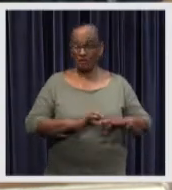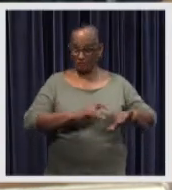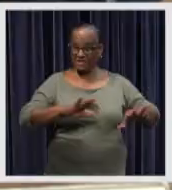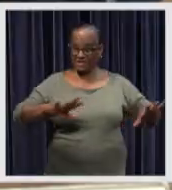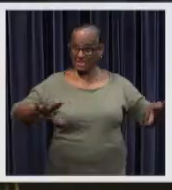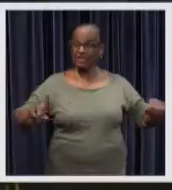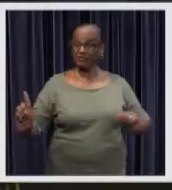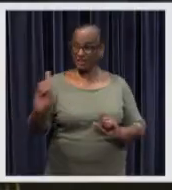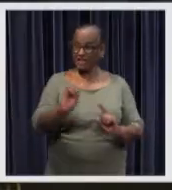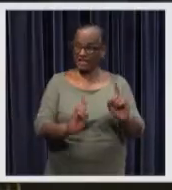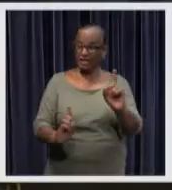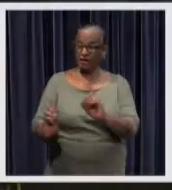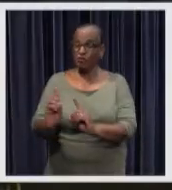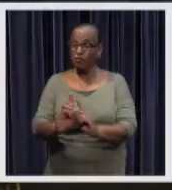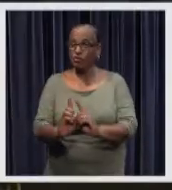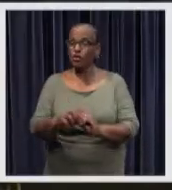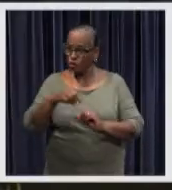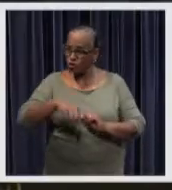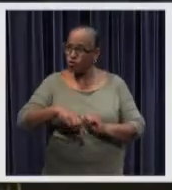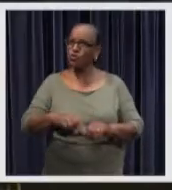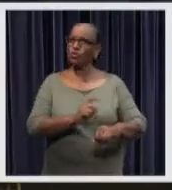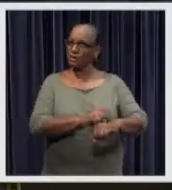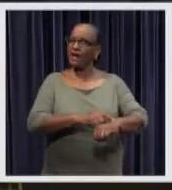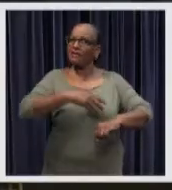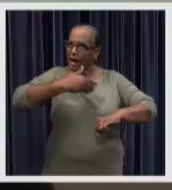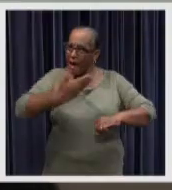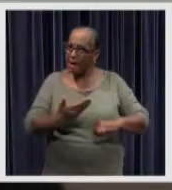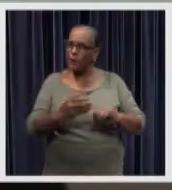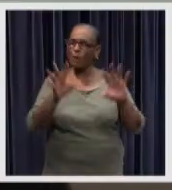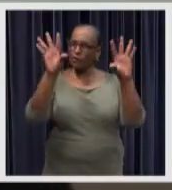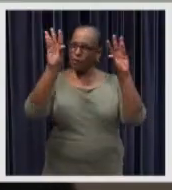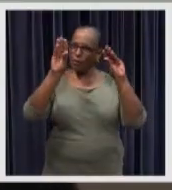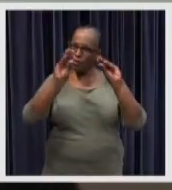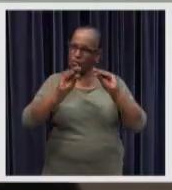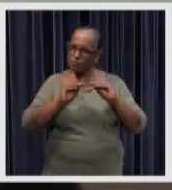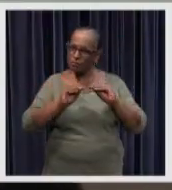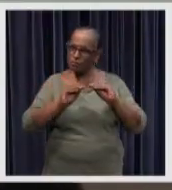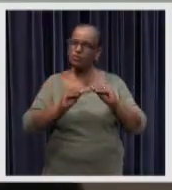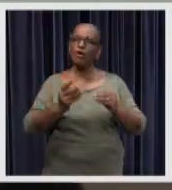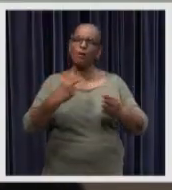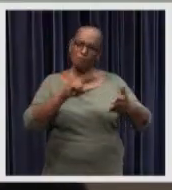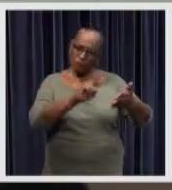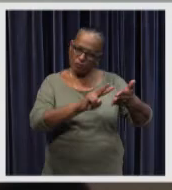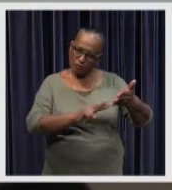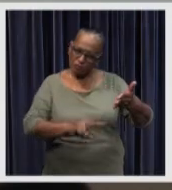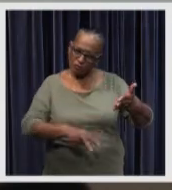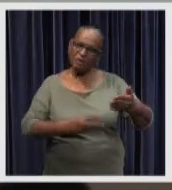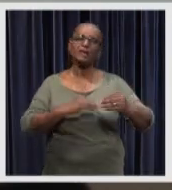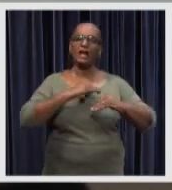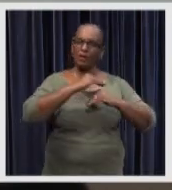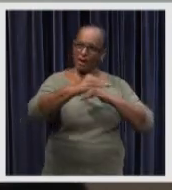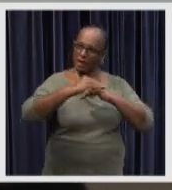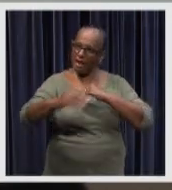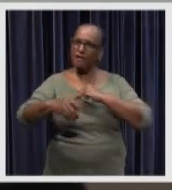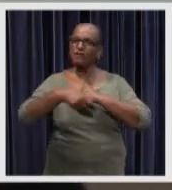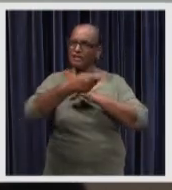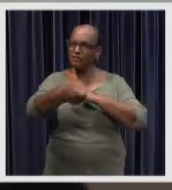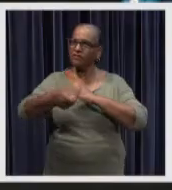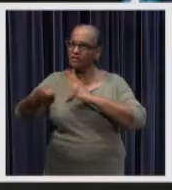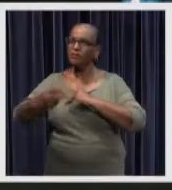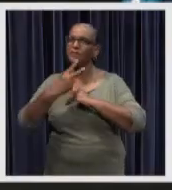as point of attention at the next conference the various representatives now have the opportunity